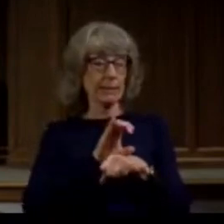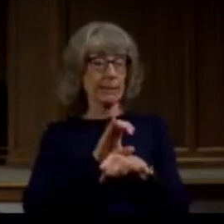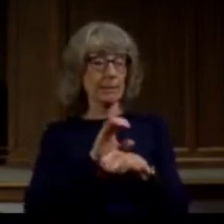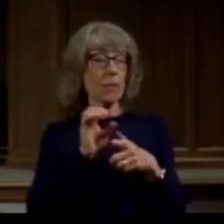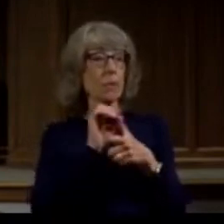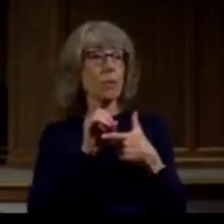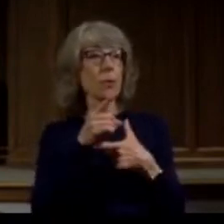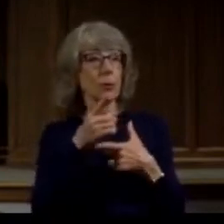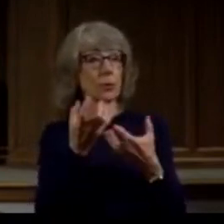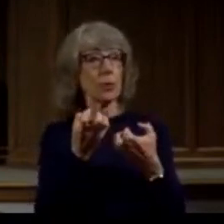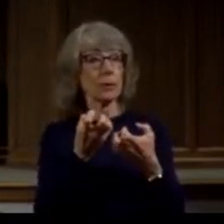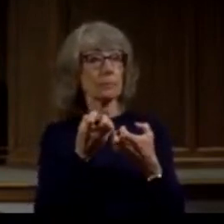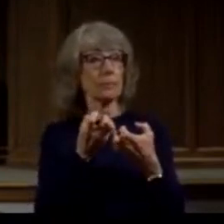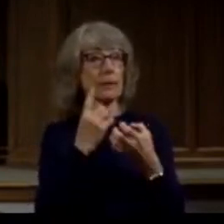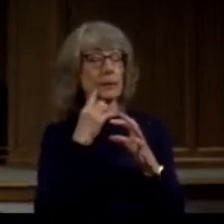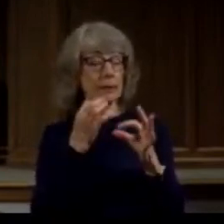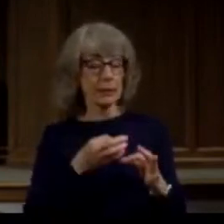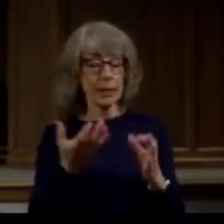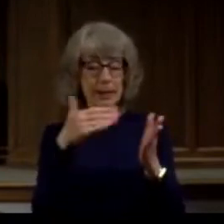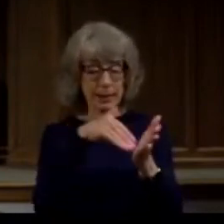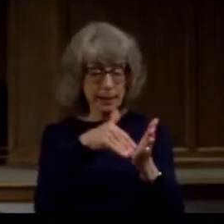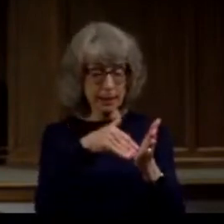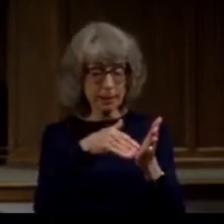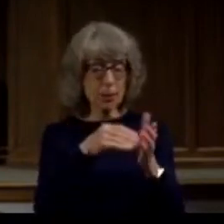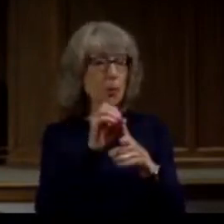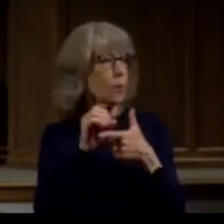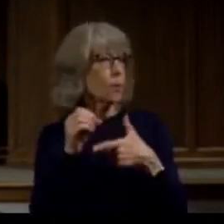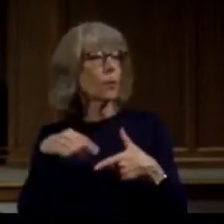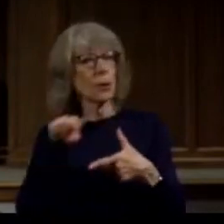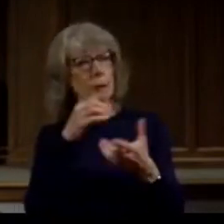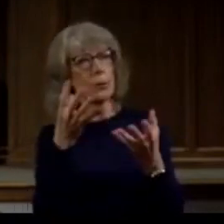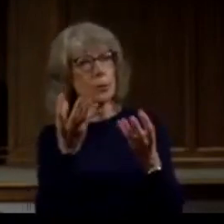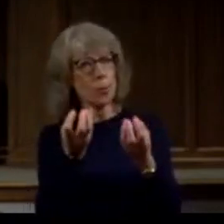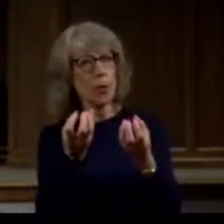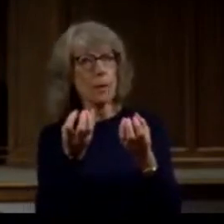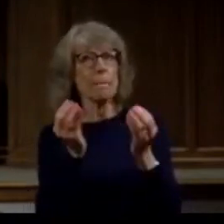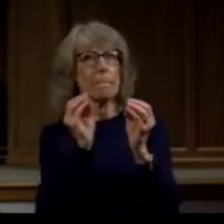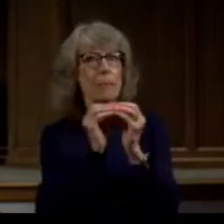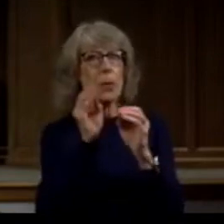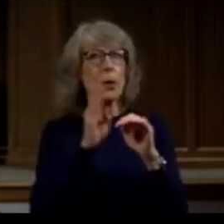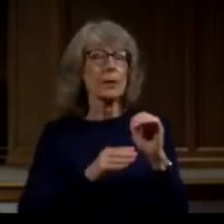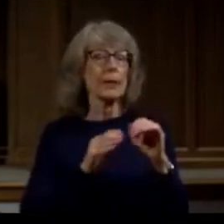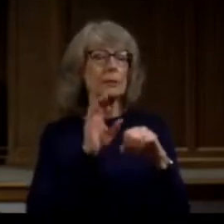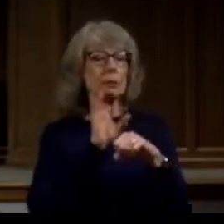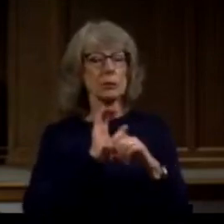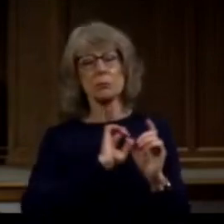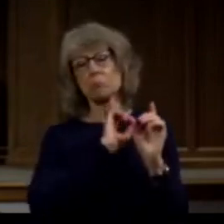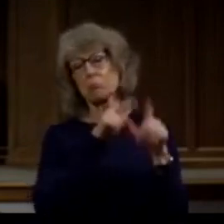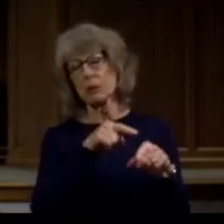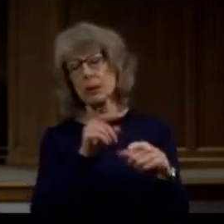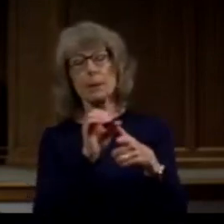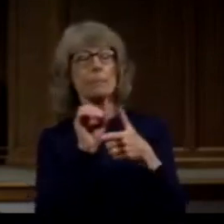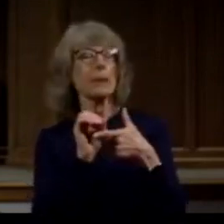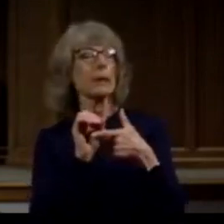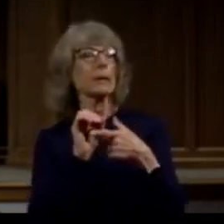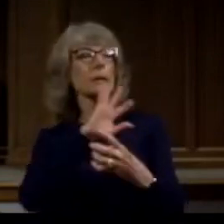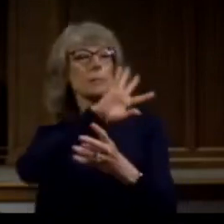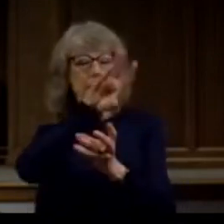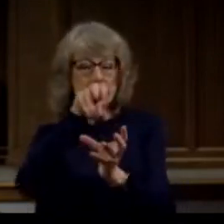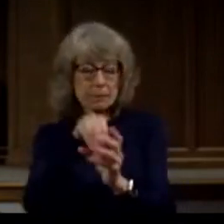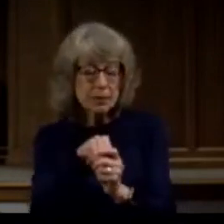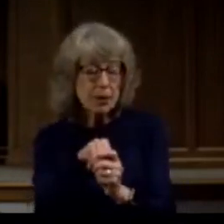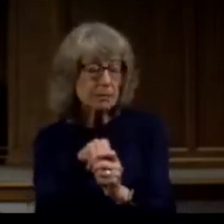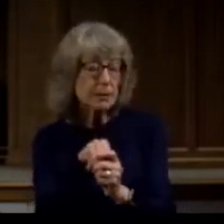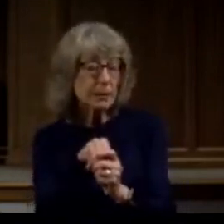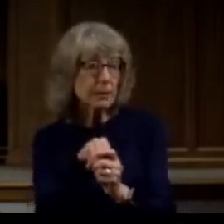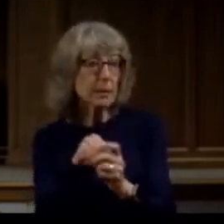if you want something more than just a church to attend but a household that you can be a part of if